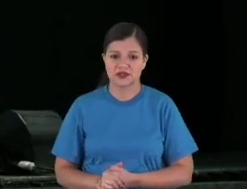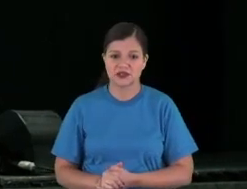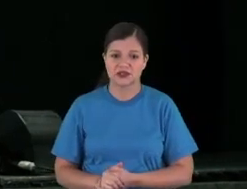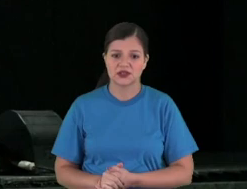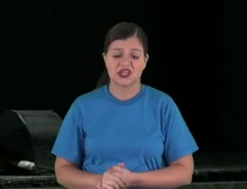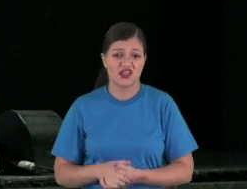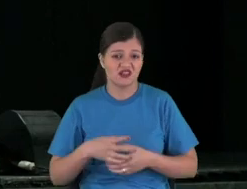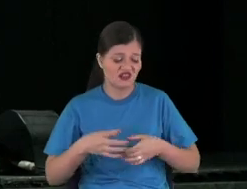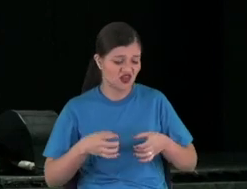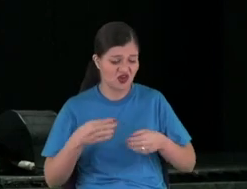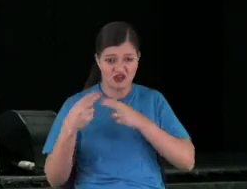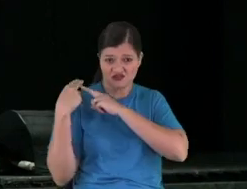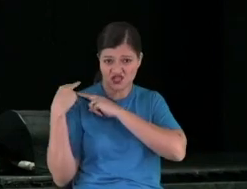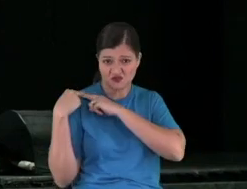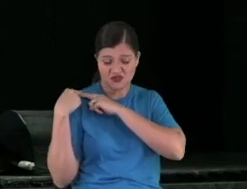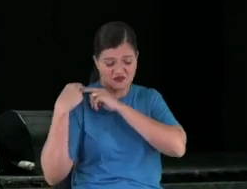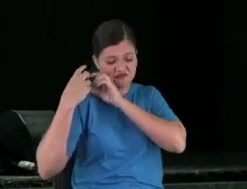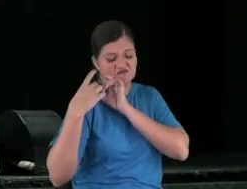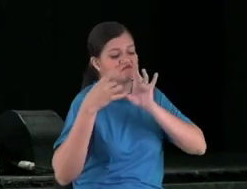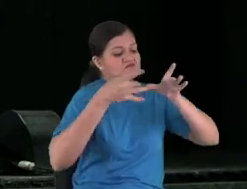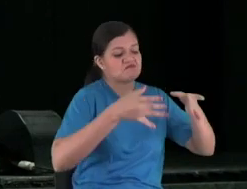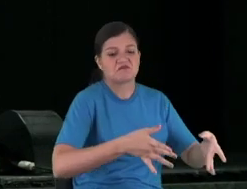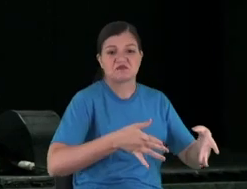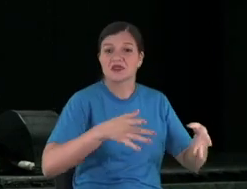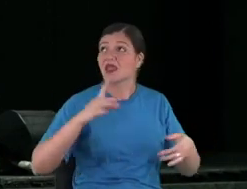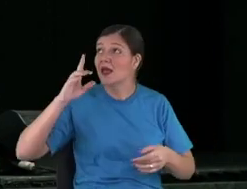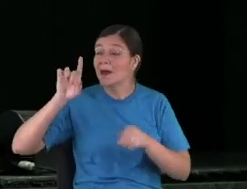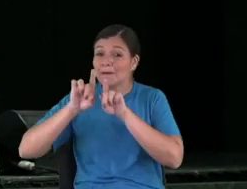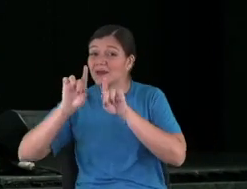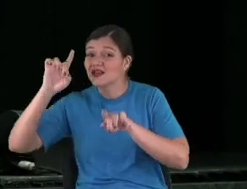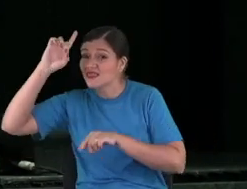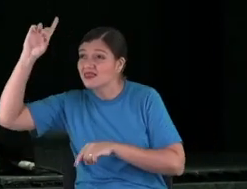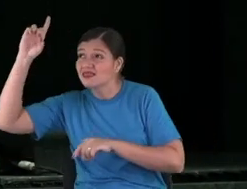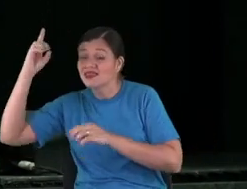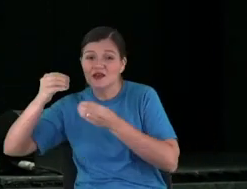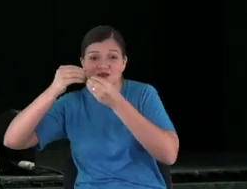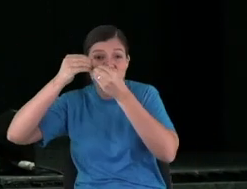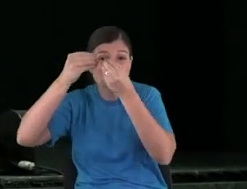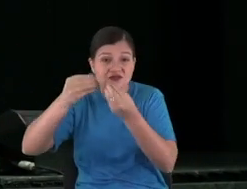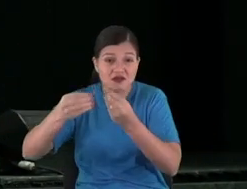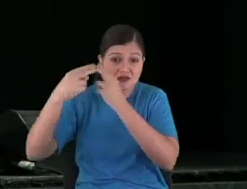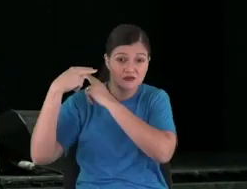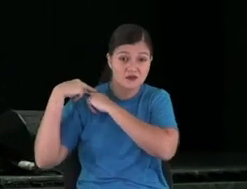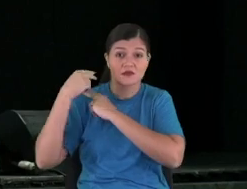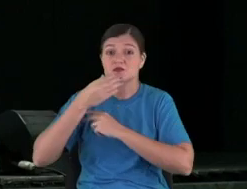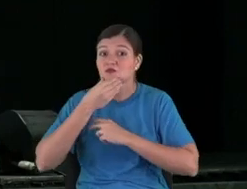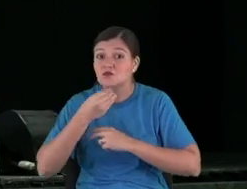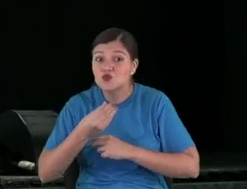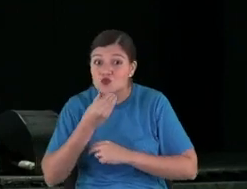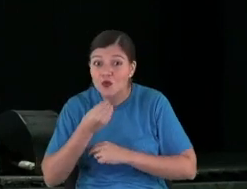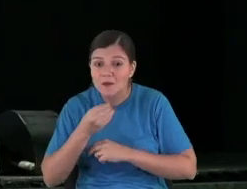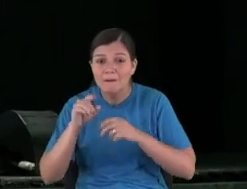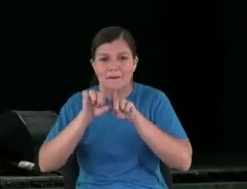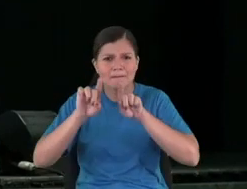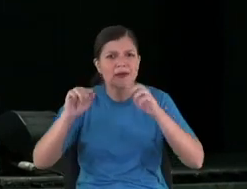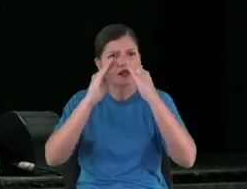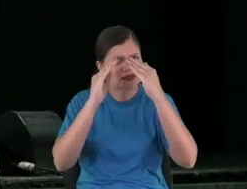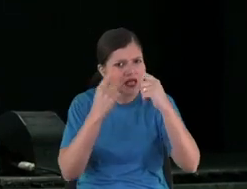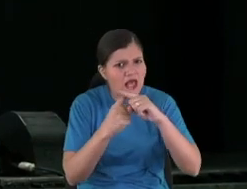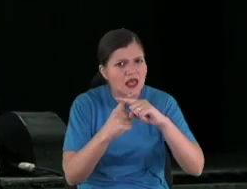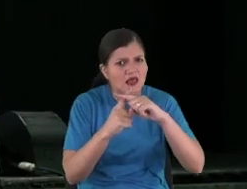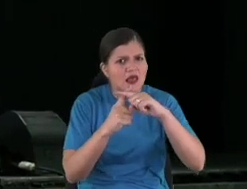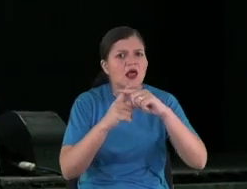And the tip of the responsibility that God gave us. But the church can